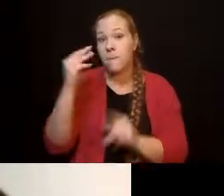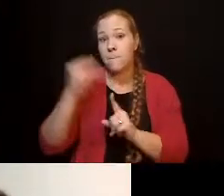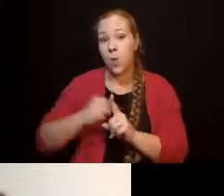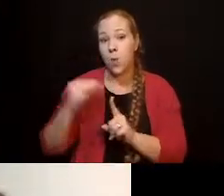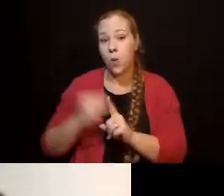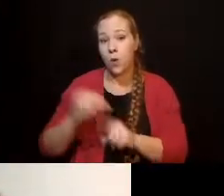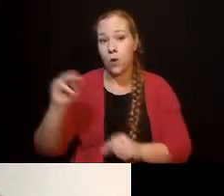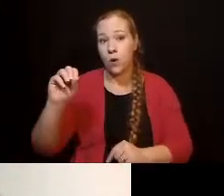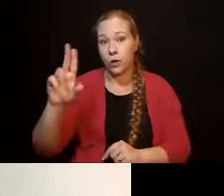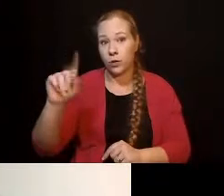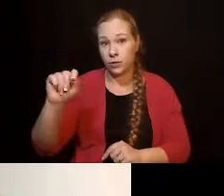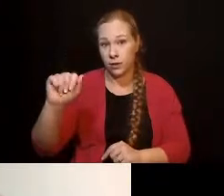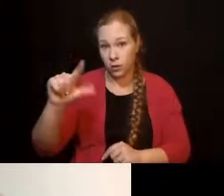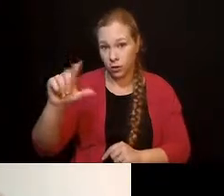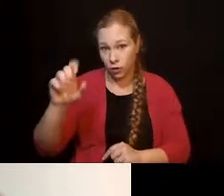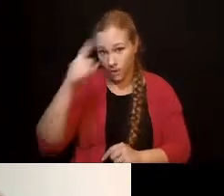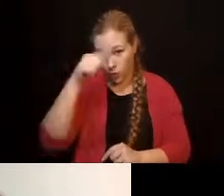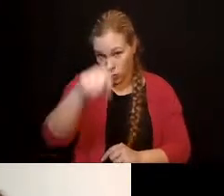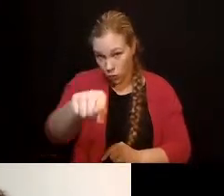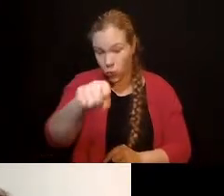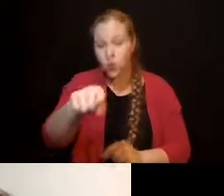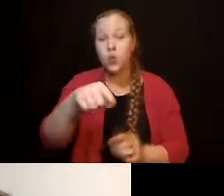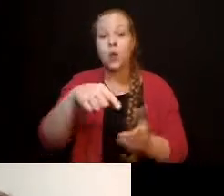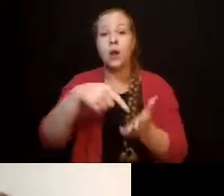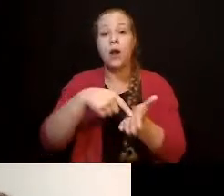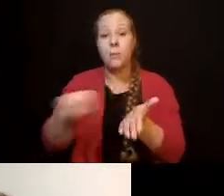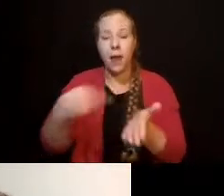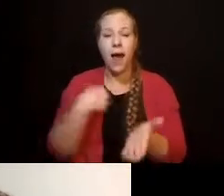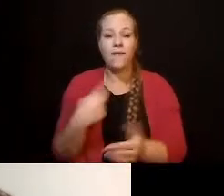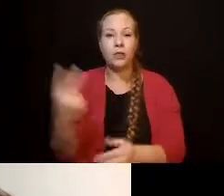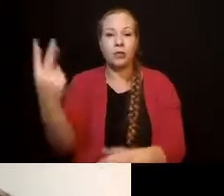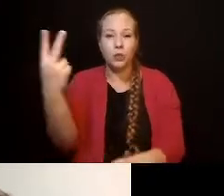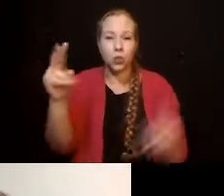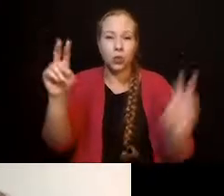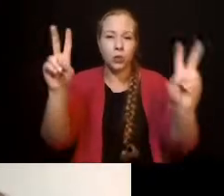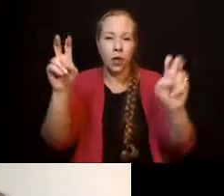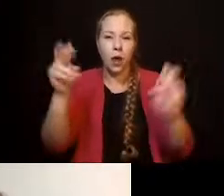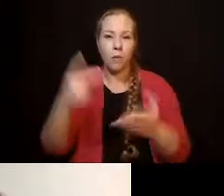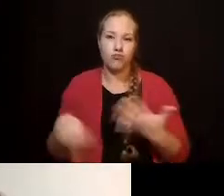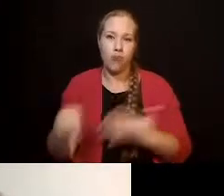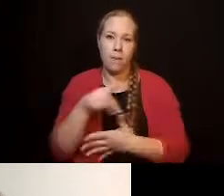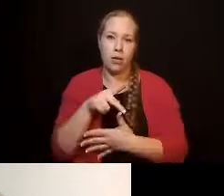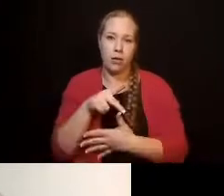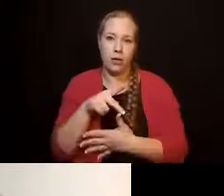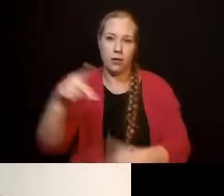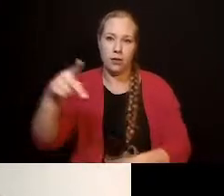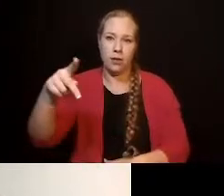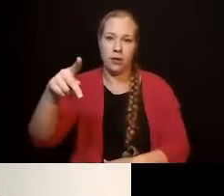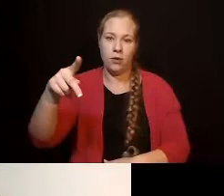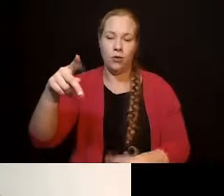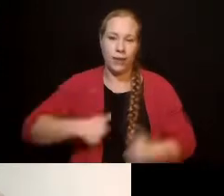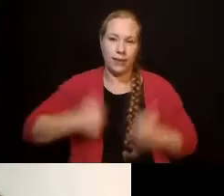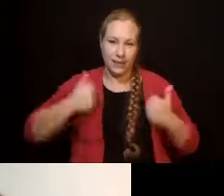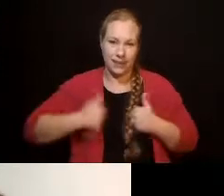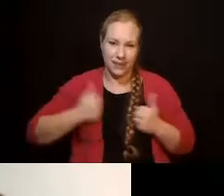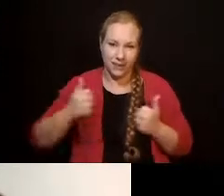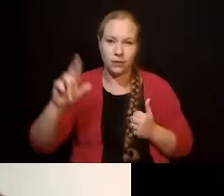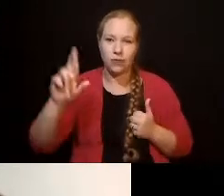primary residents. So I was able to get another zero down loan